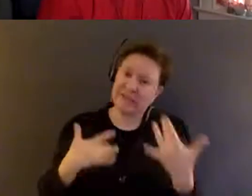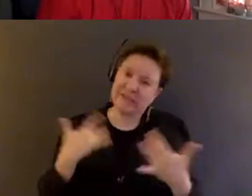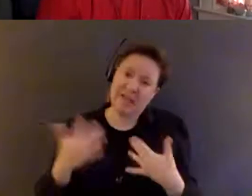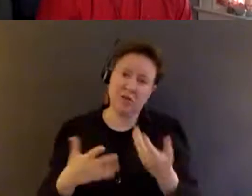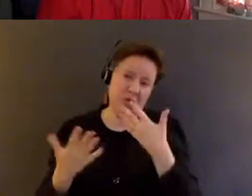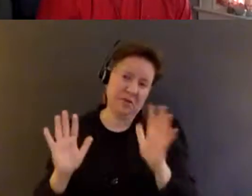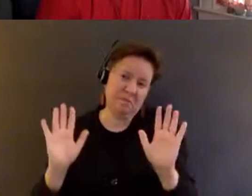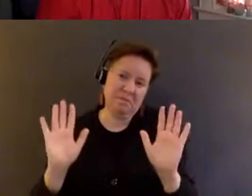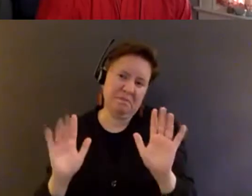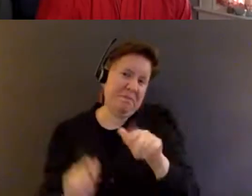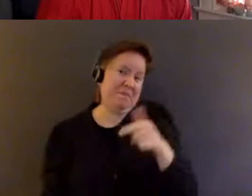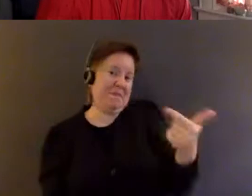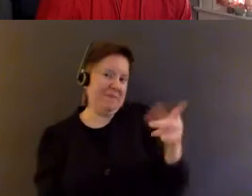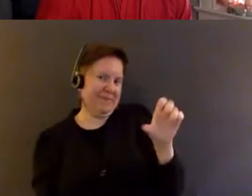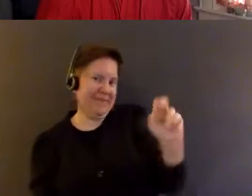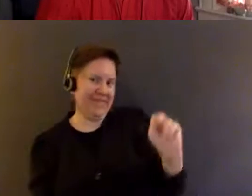but move to Dean.